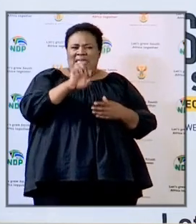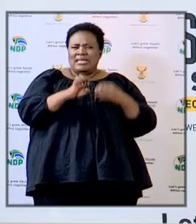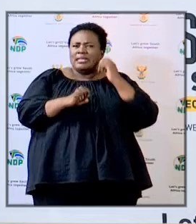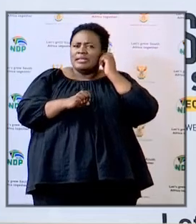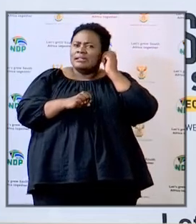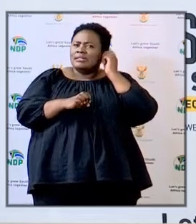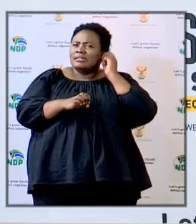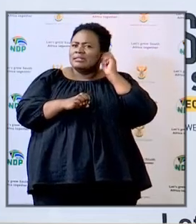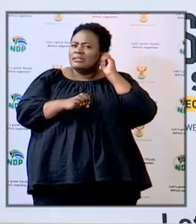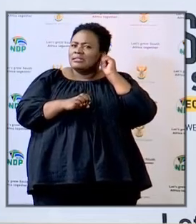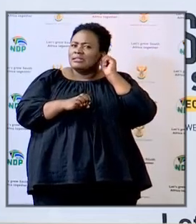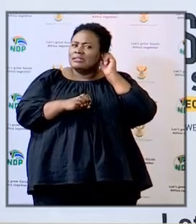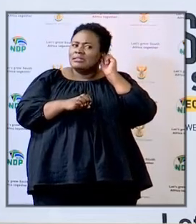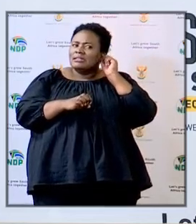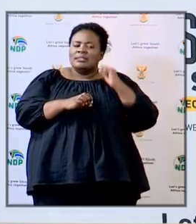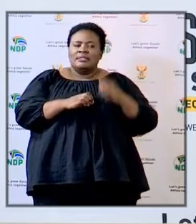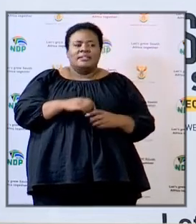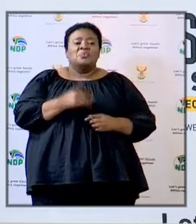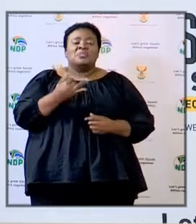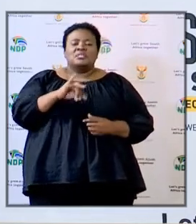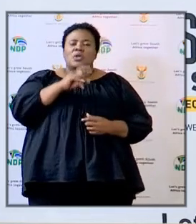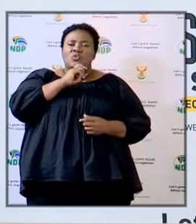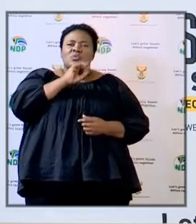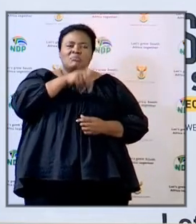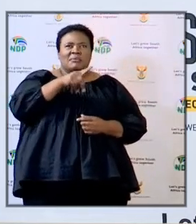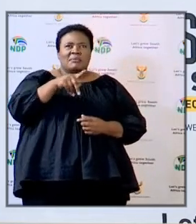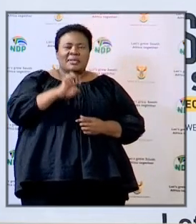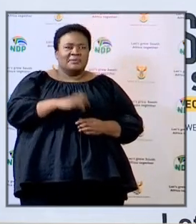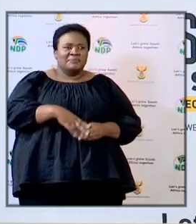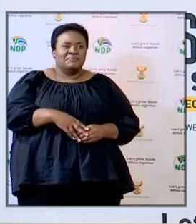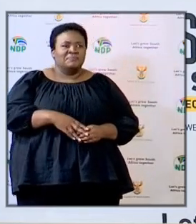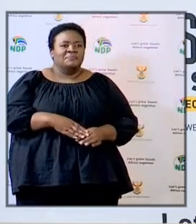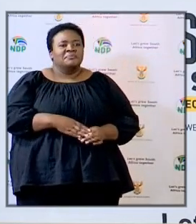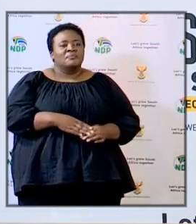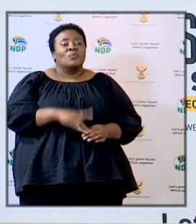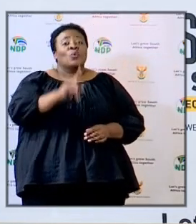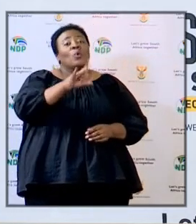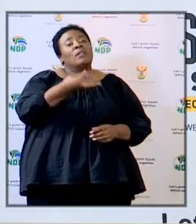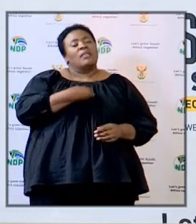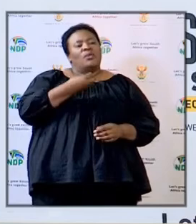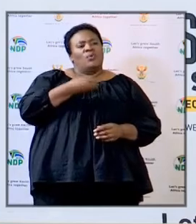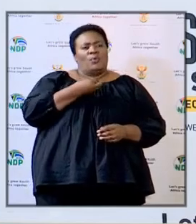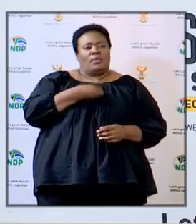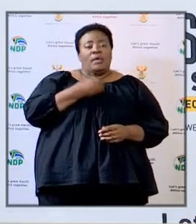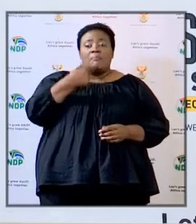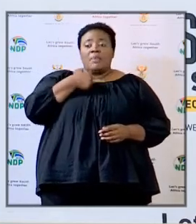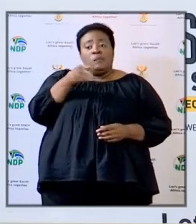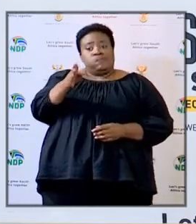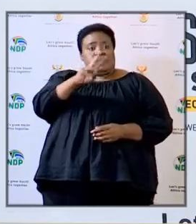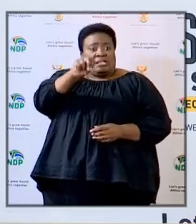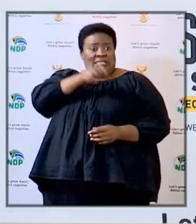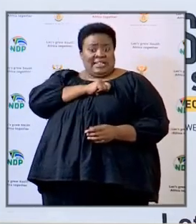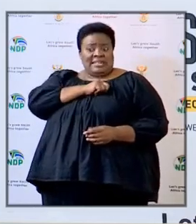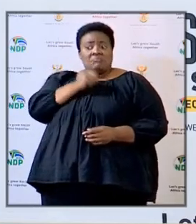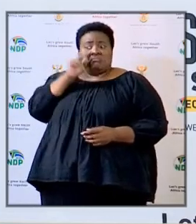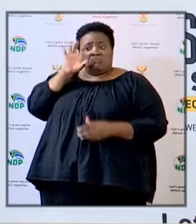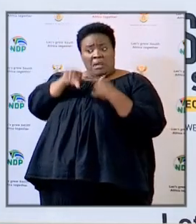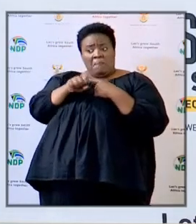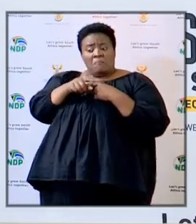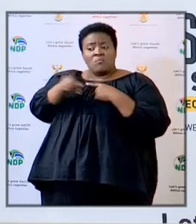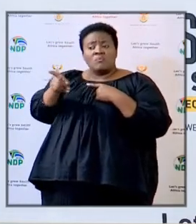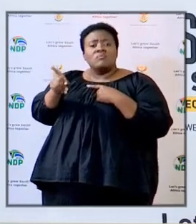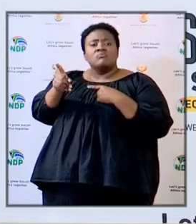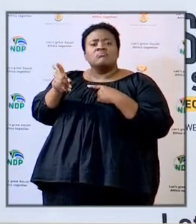PPEs we'll still call them PPEs yeah on the youth brigade minister I was in KZN I found that